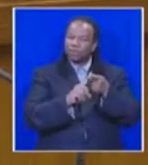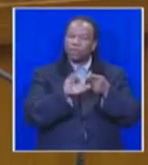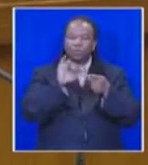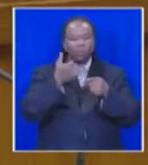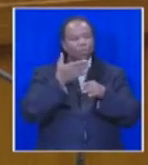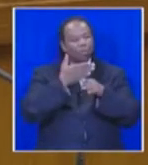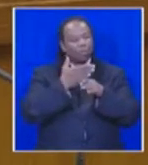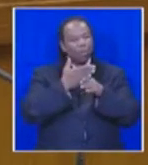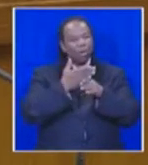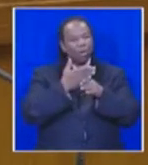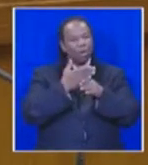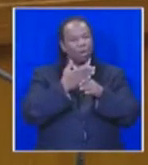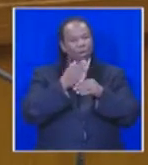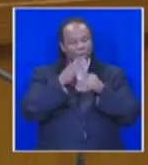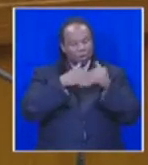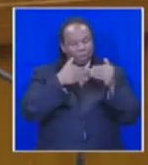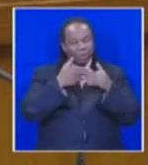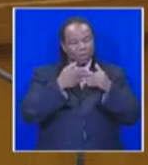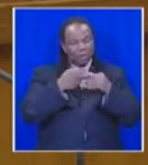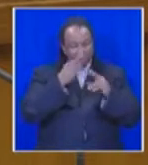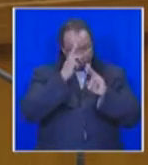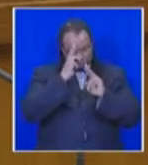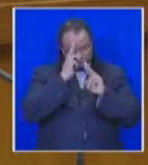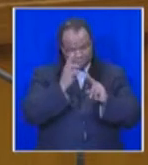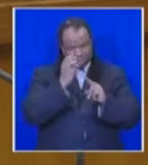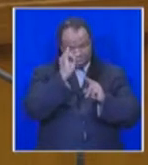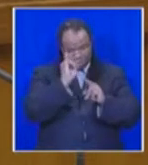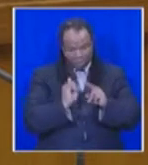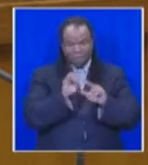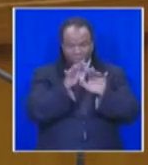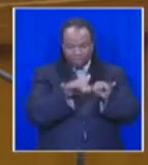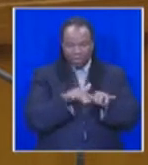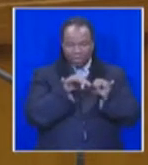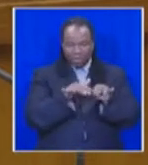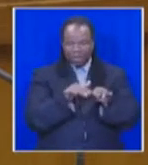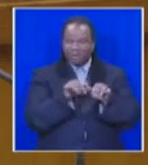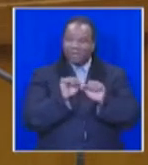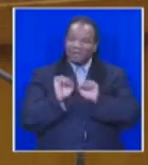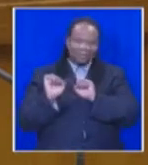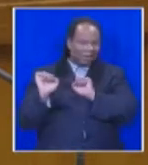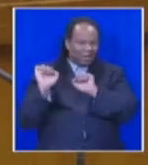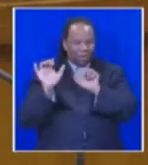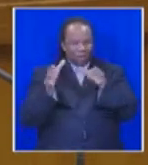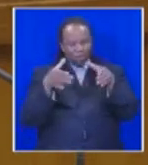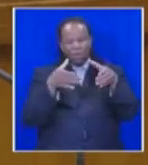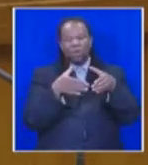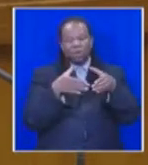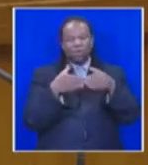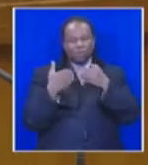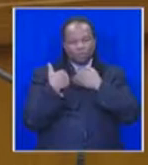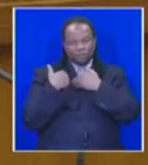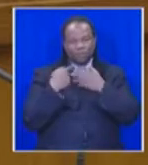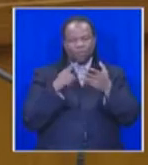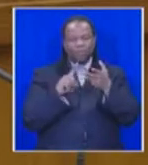dignity of integrity and standing of Parliament. It is our collective responsibility. And secondly,